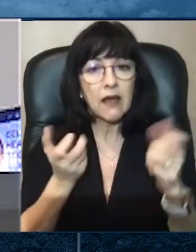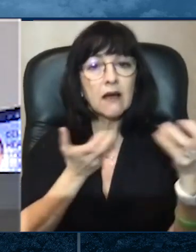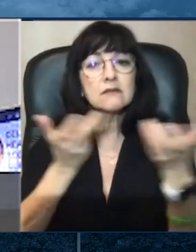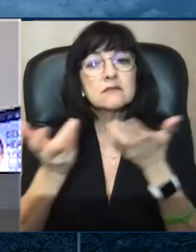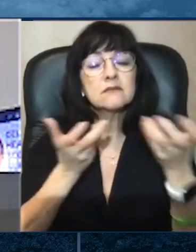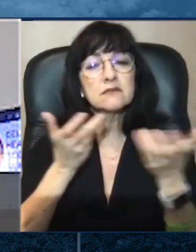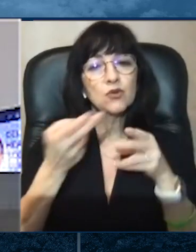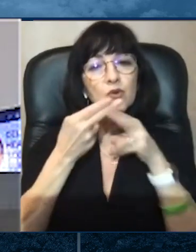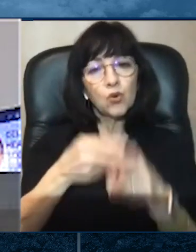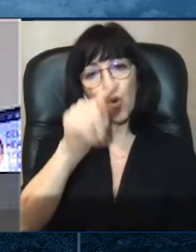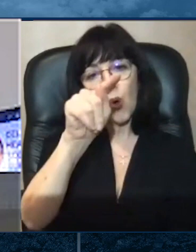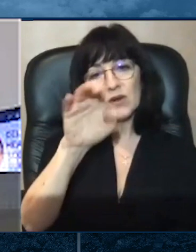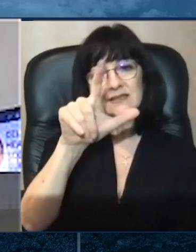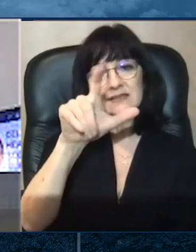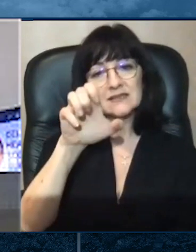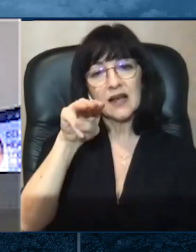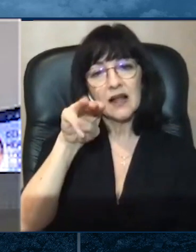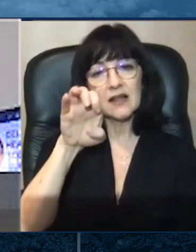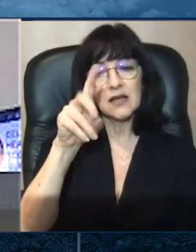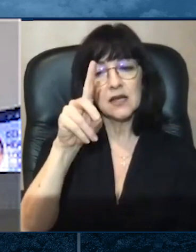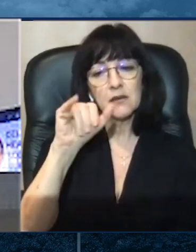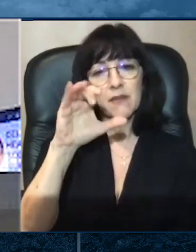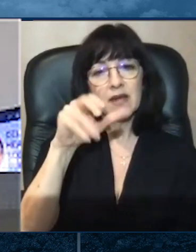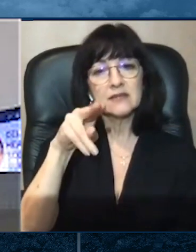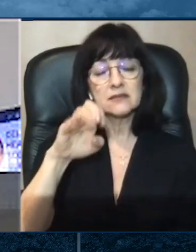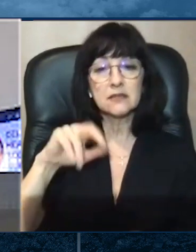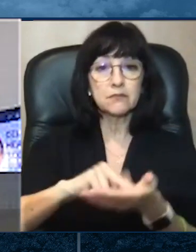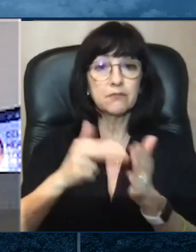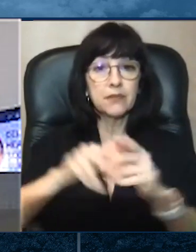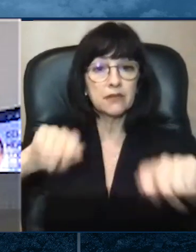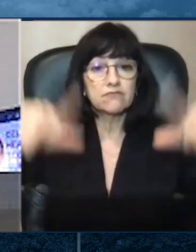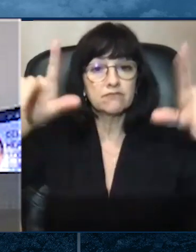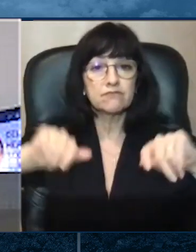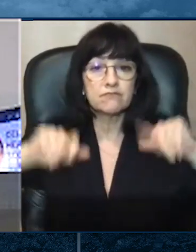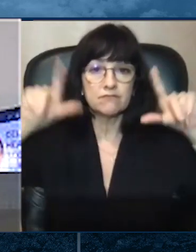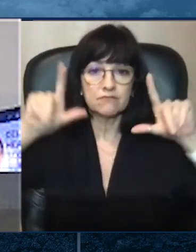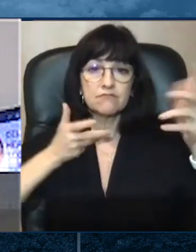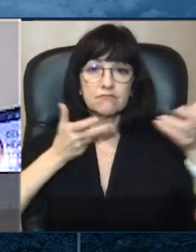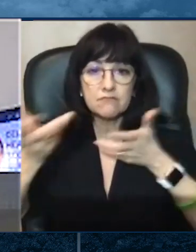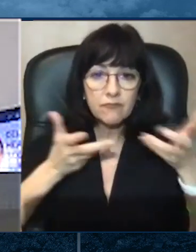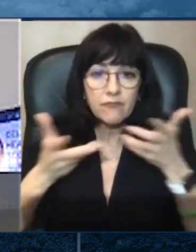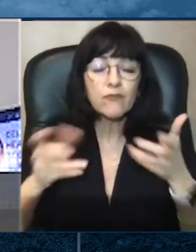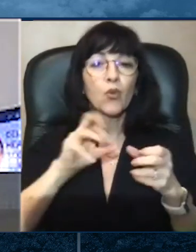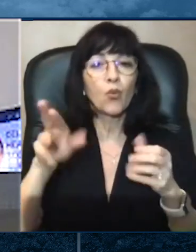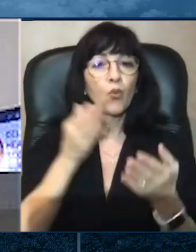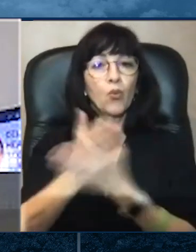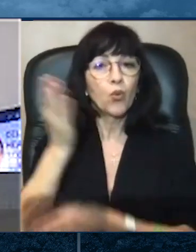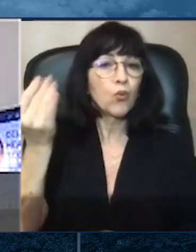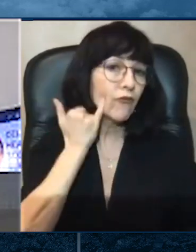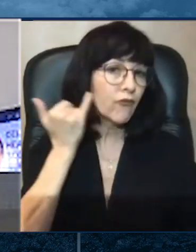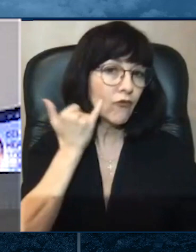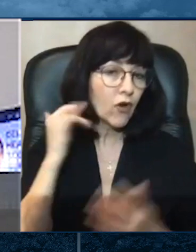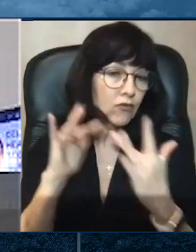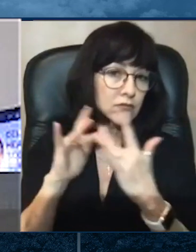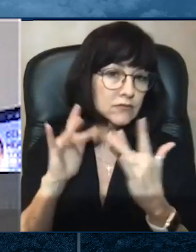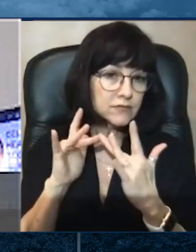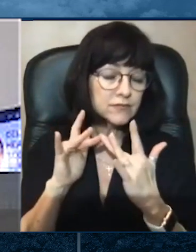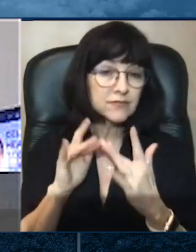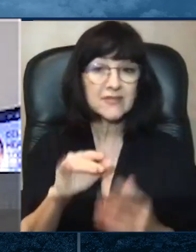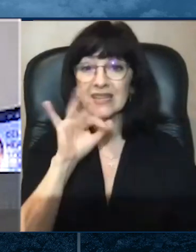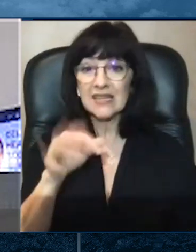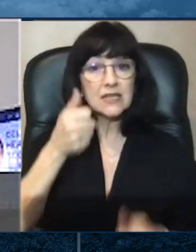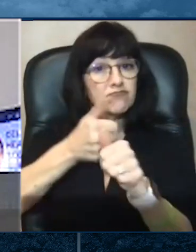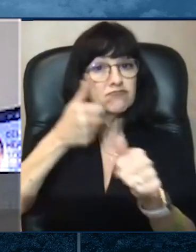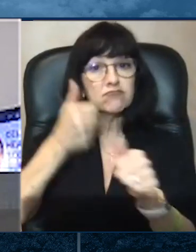Once you have that referral, you will be directed to a testing location. If you do not have a doctor, please